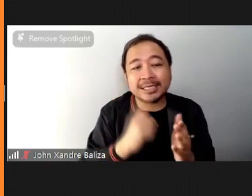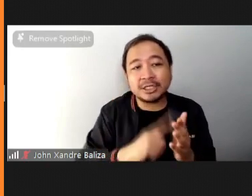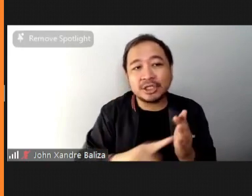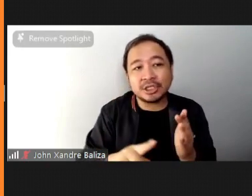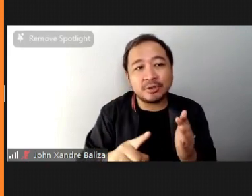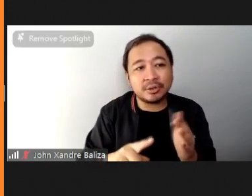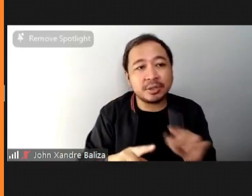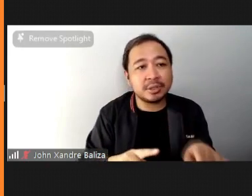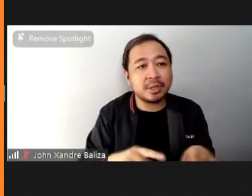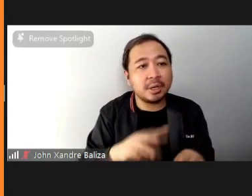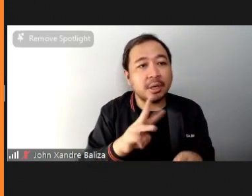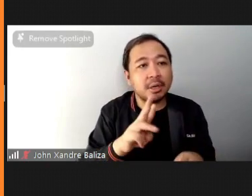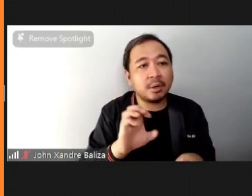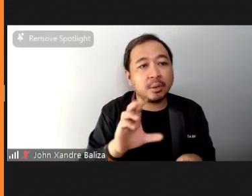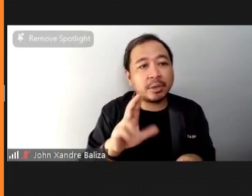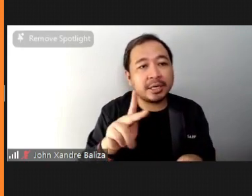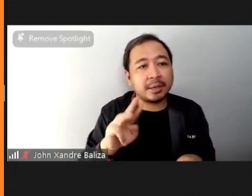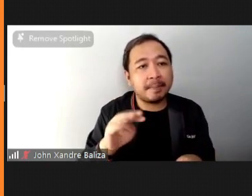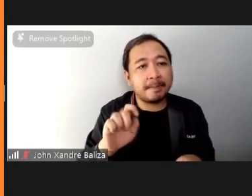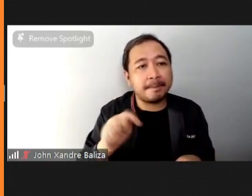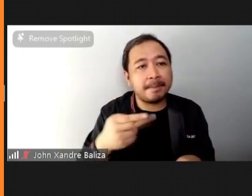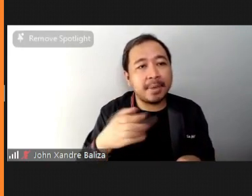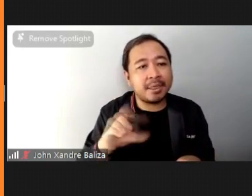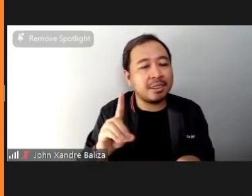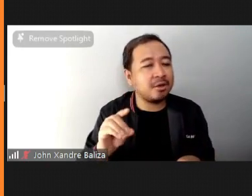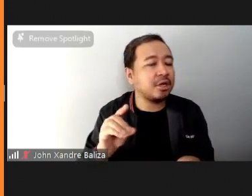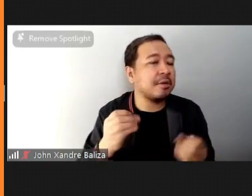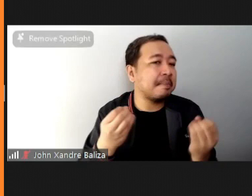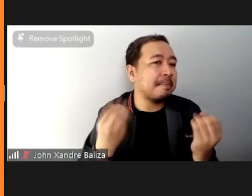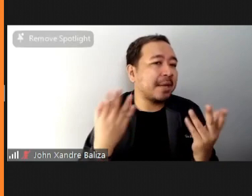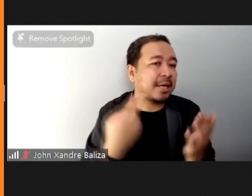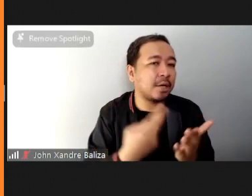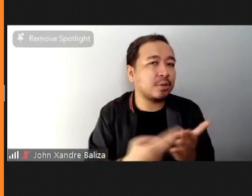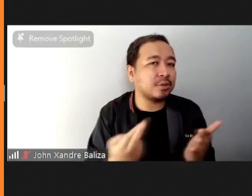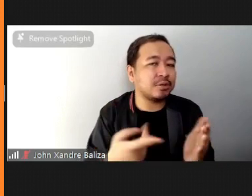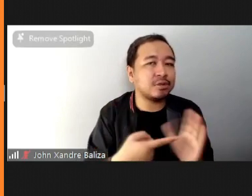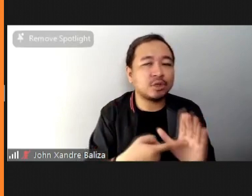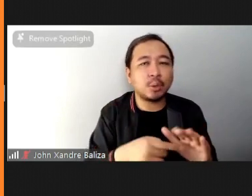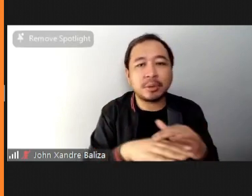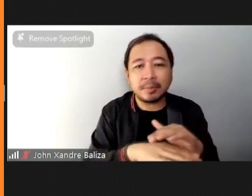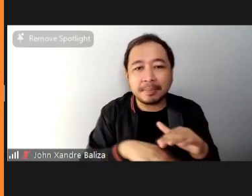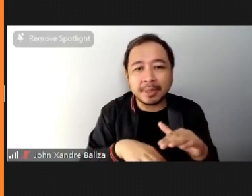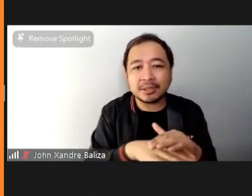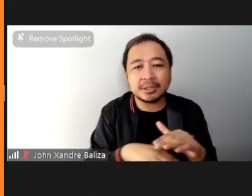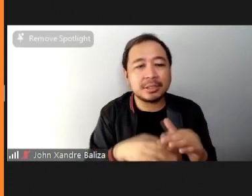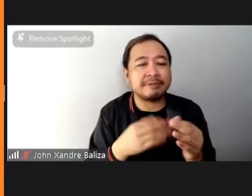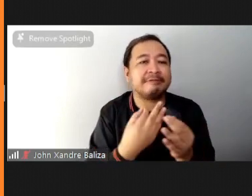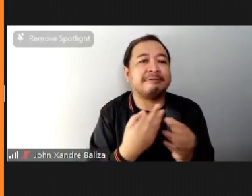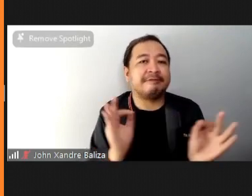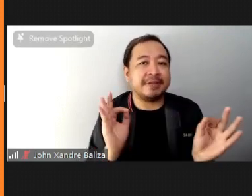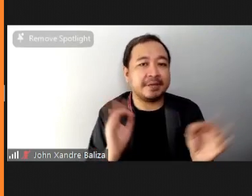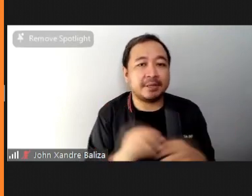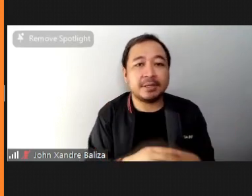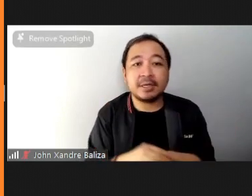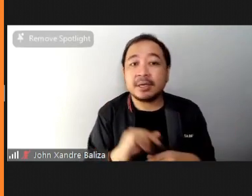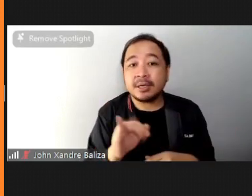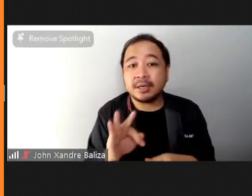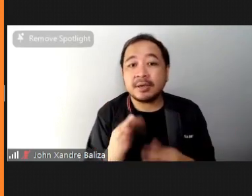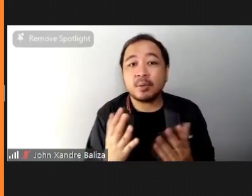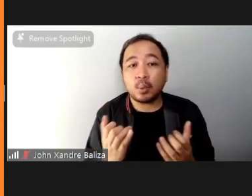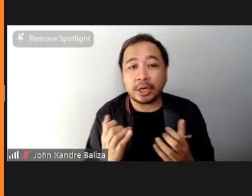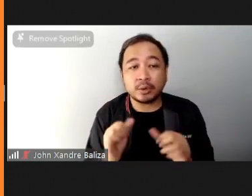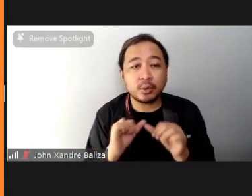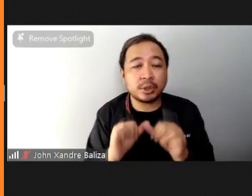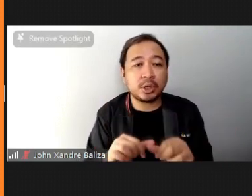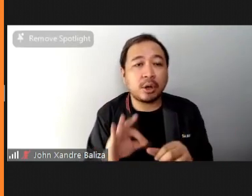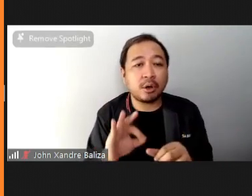YouTube page where they have a lot of resources showing you all the basic moves all for free and if you want to get into flow and